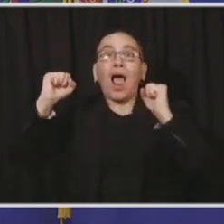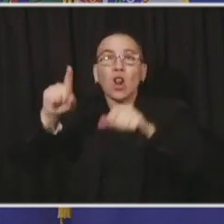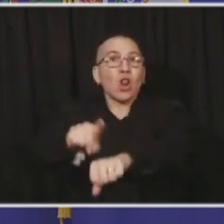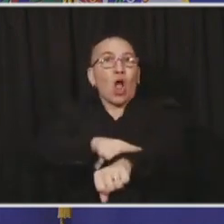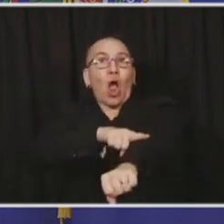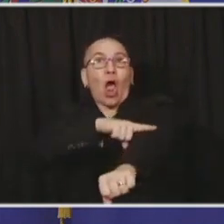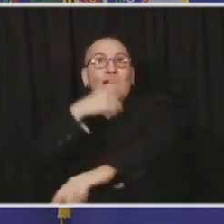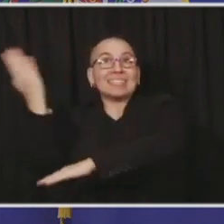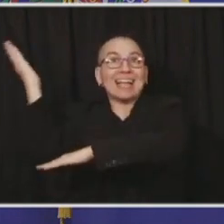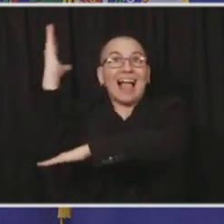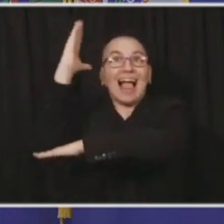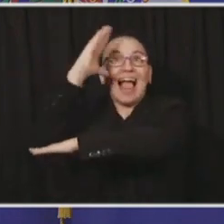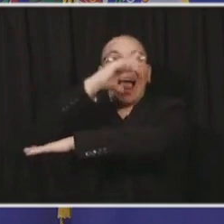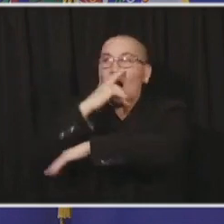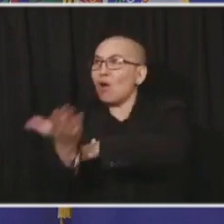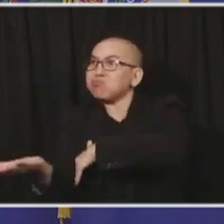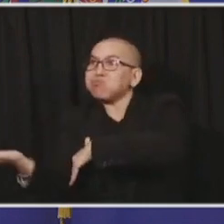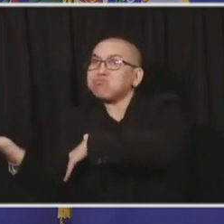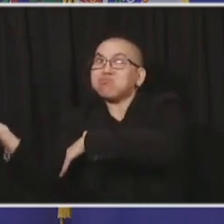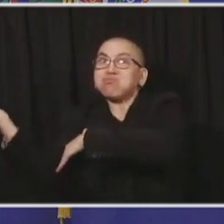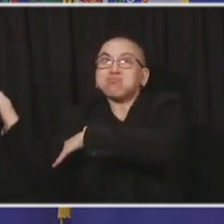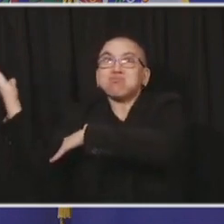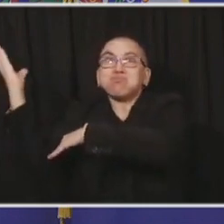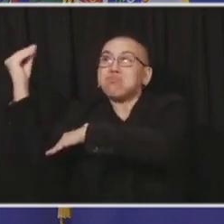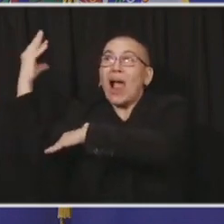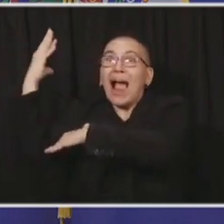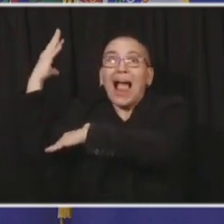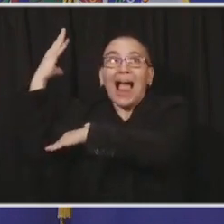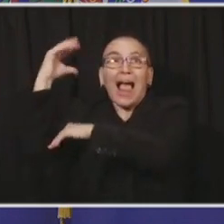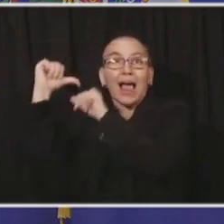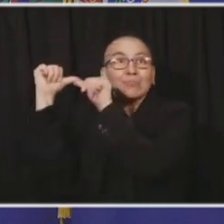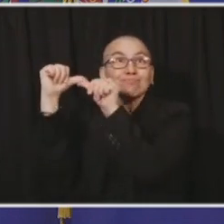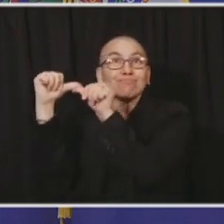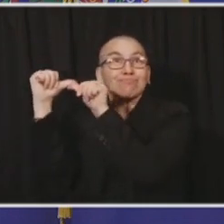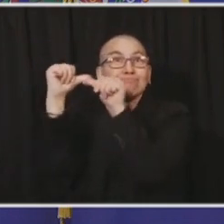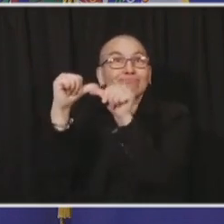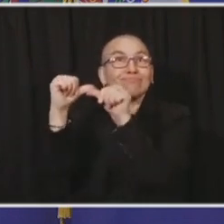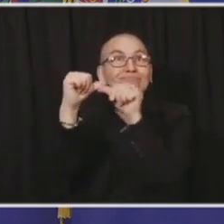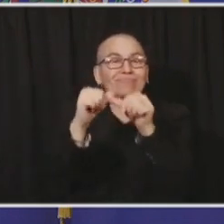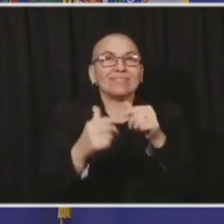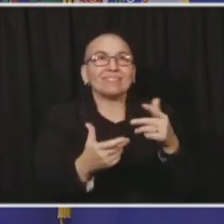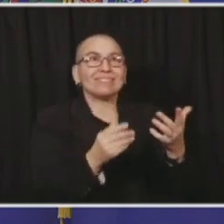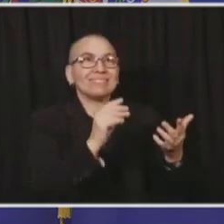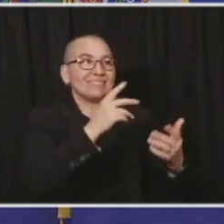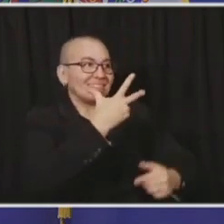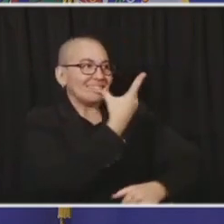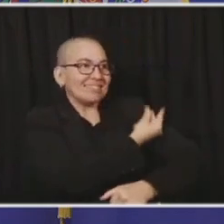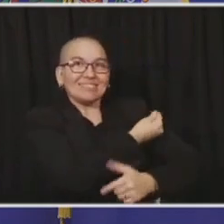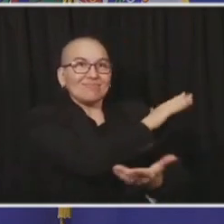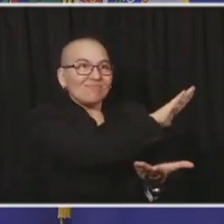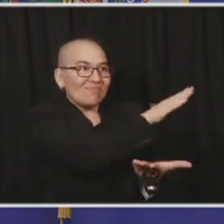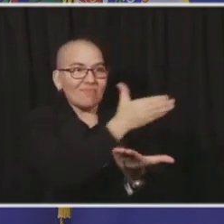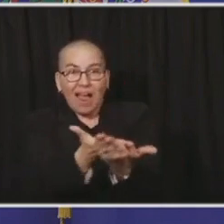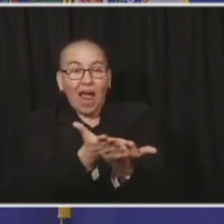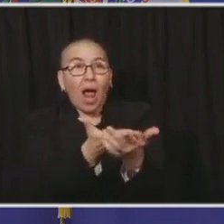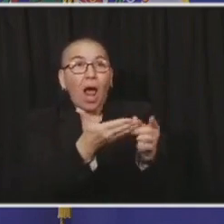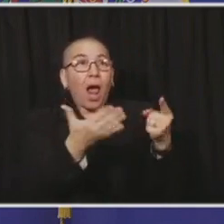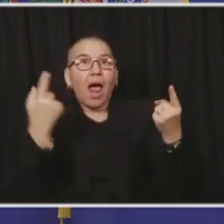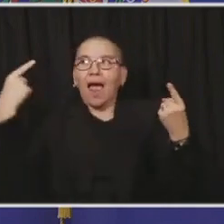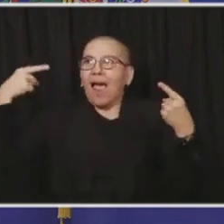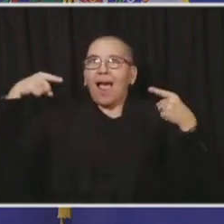when we arrived at the VA hospital, and the first doses of vaccine were arriving. We went back yesterday and watched a